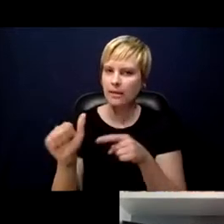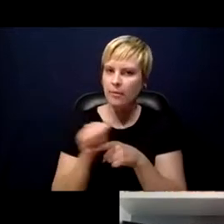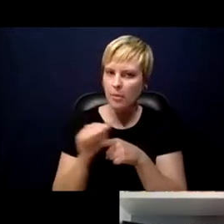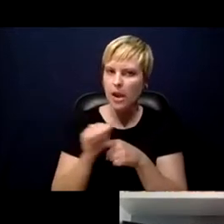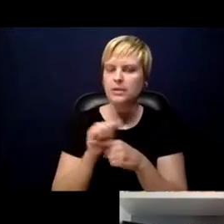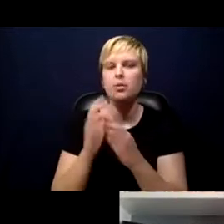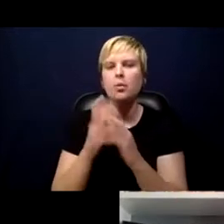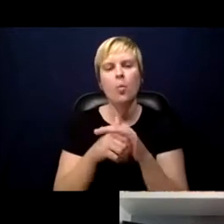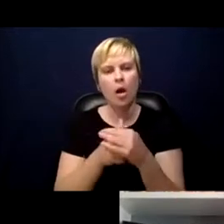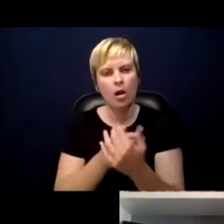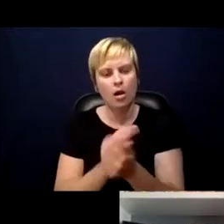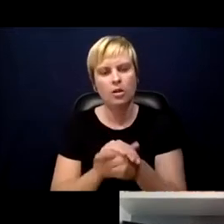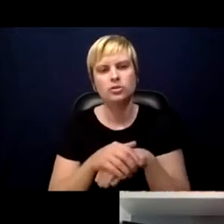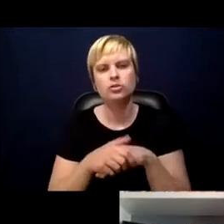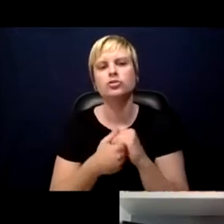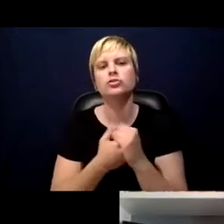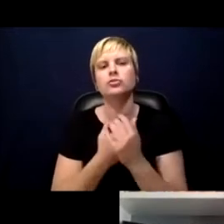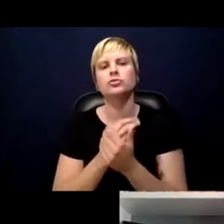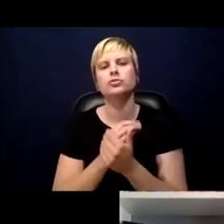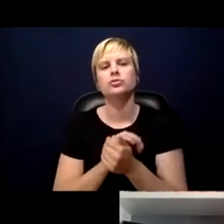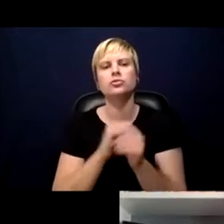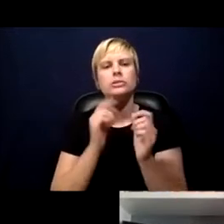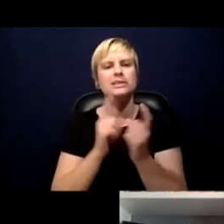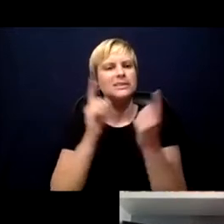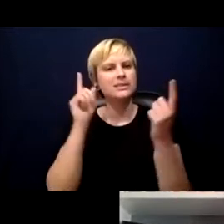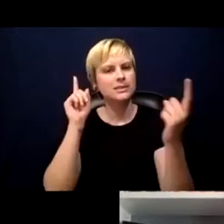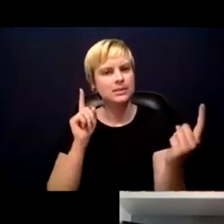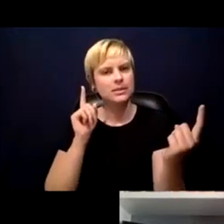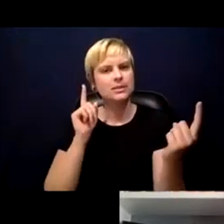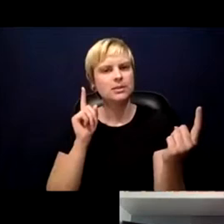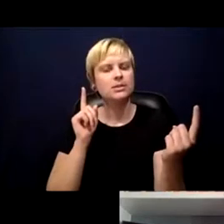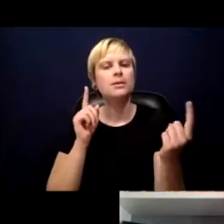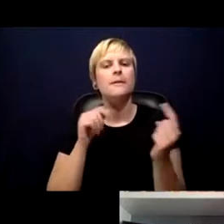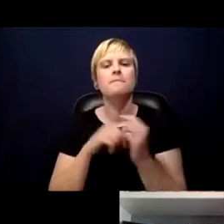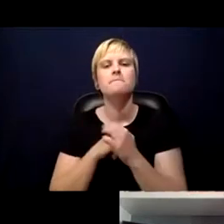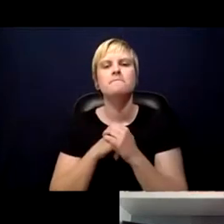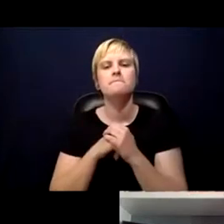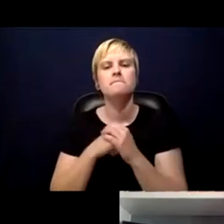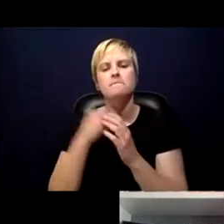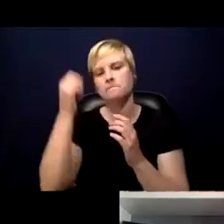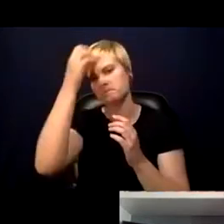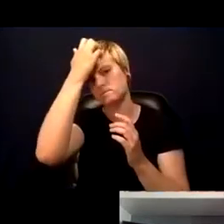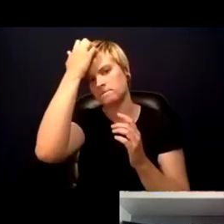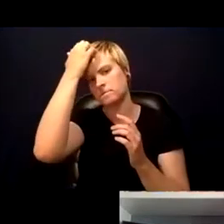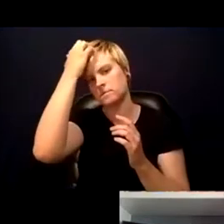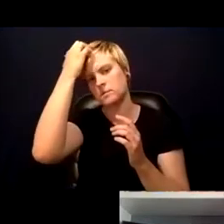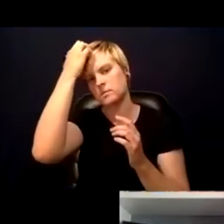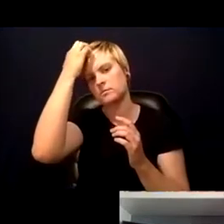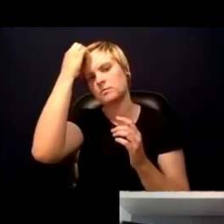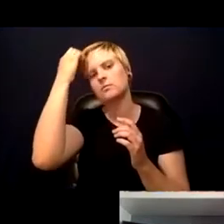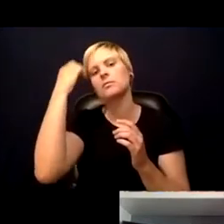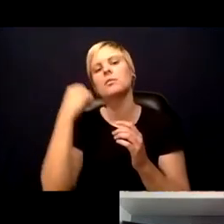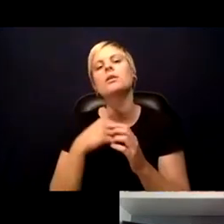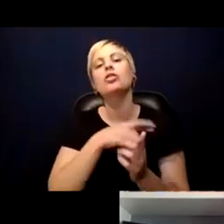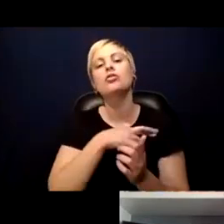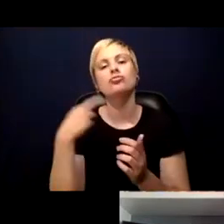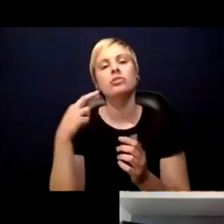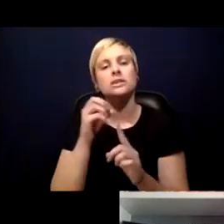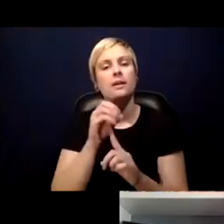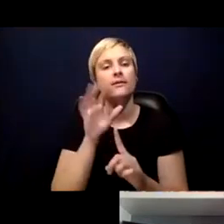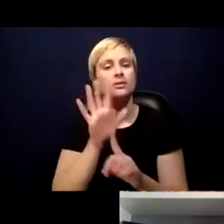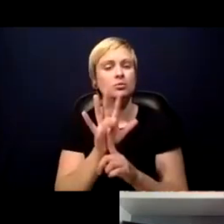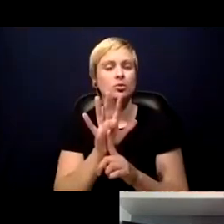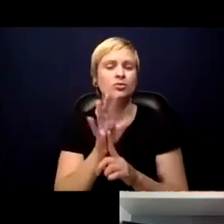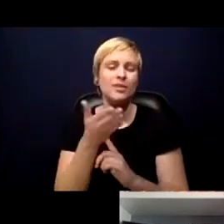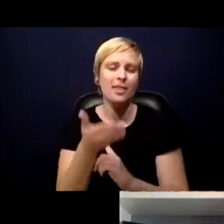handwashing, keeping your distance. The risk of exposure is there,